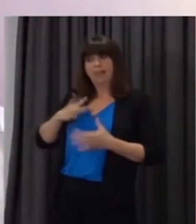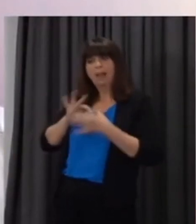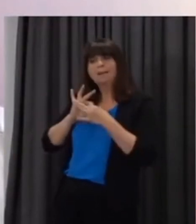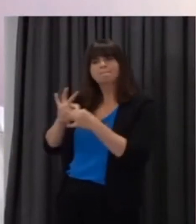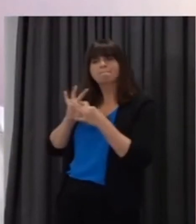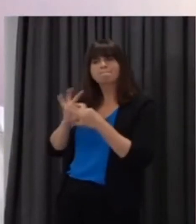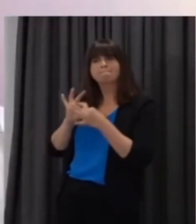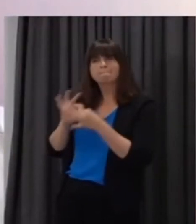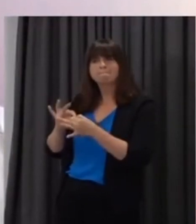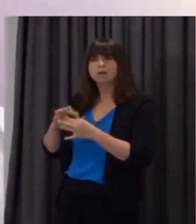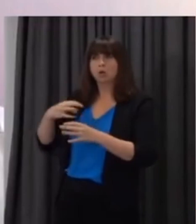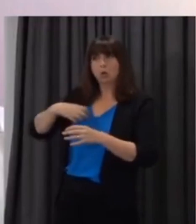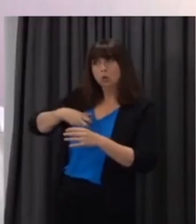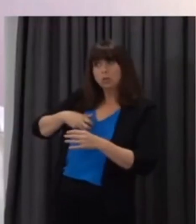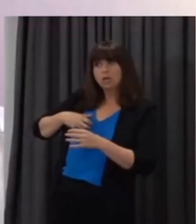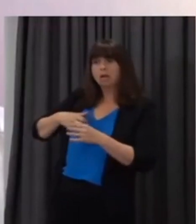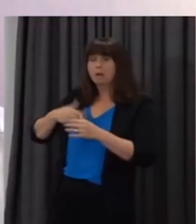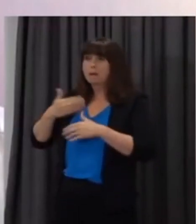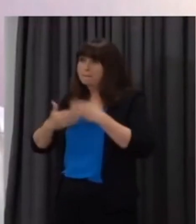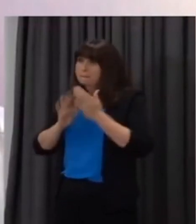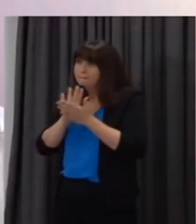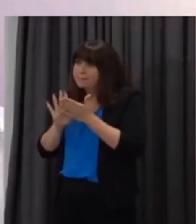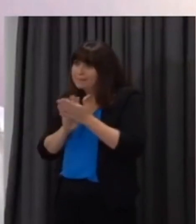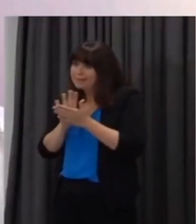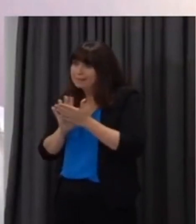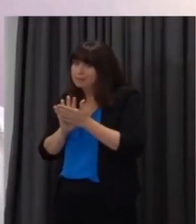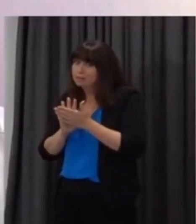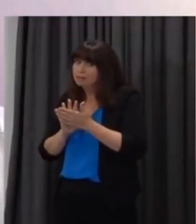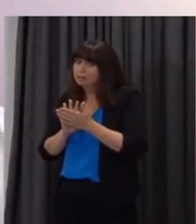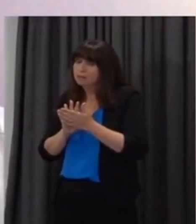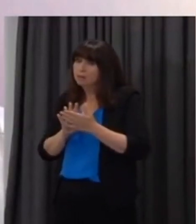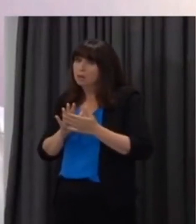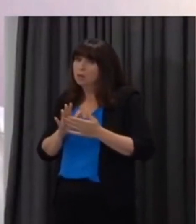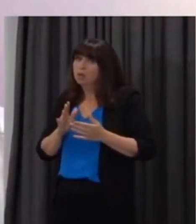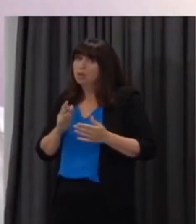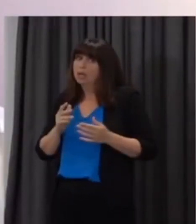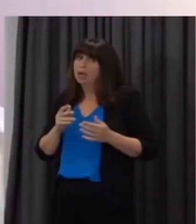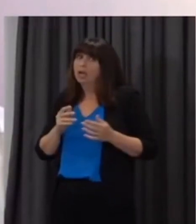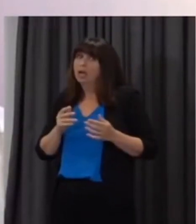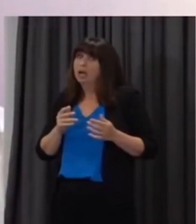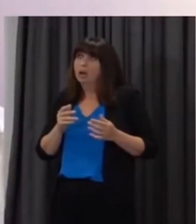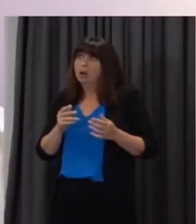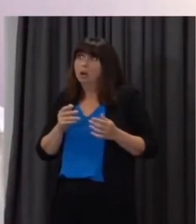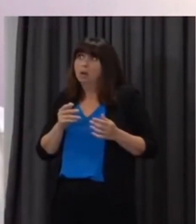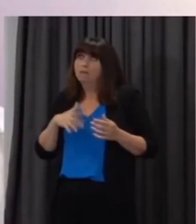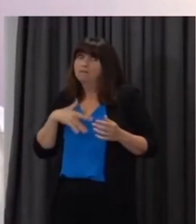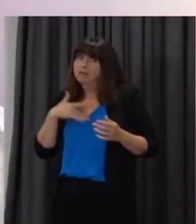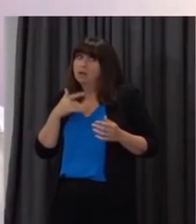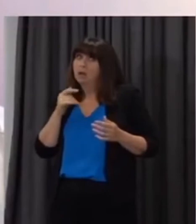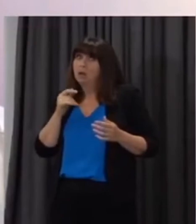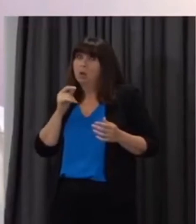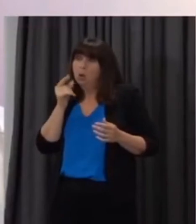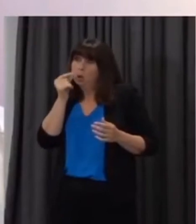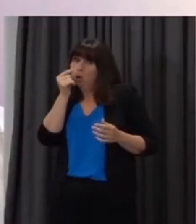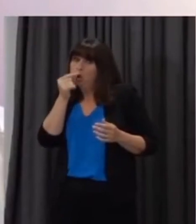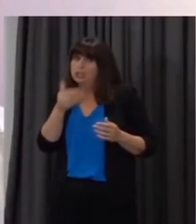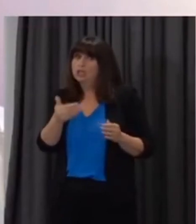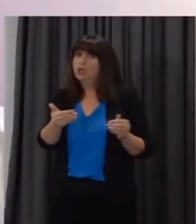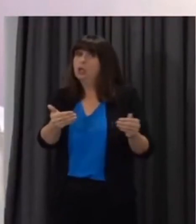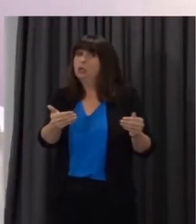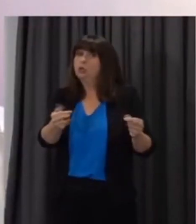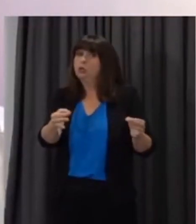mean that a return to schools is more likely to happen at a sooner